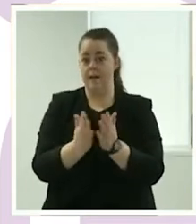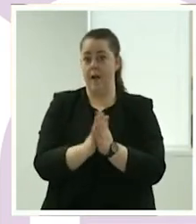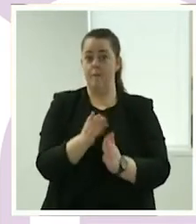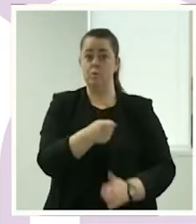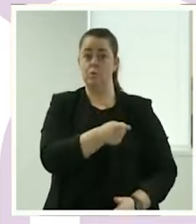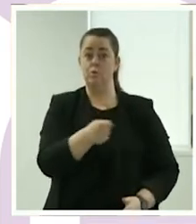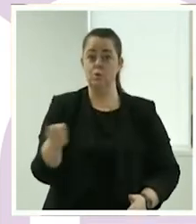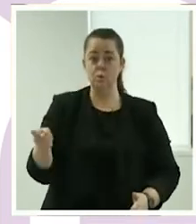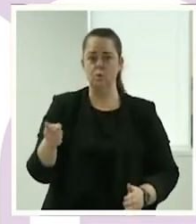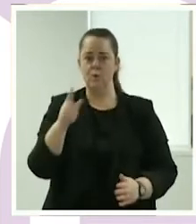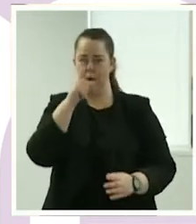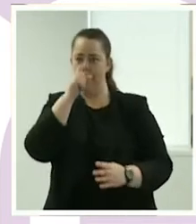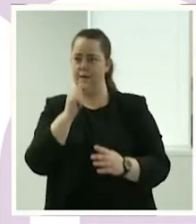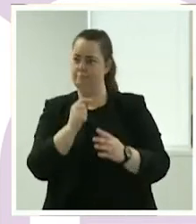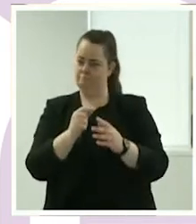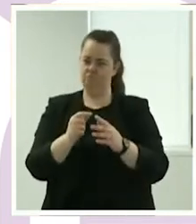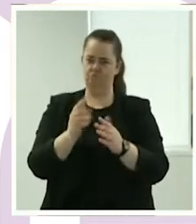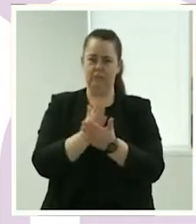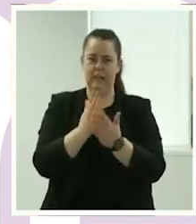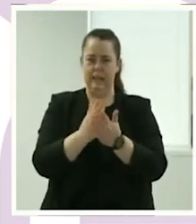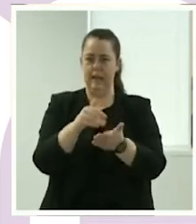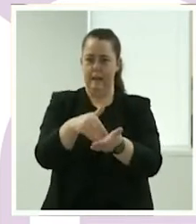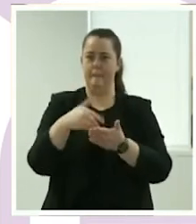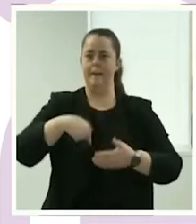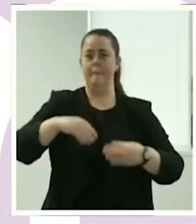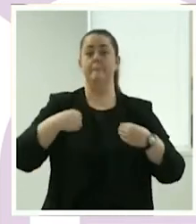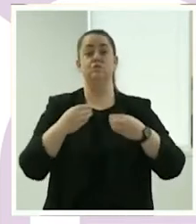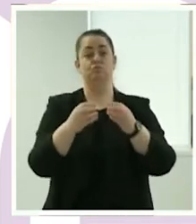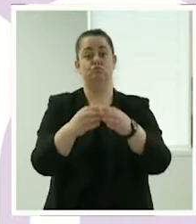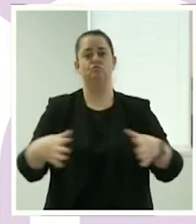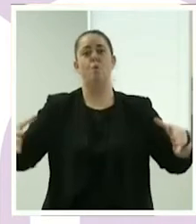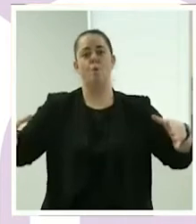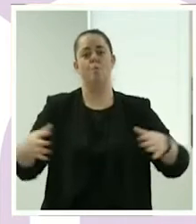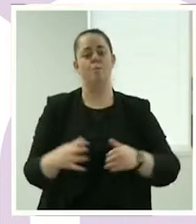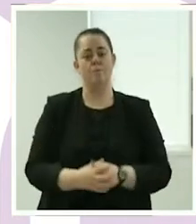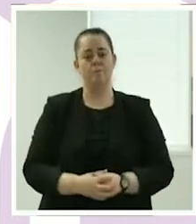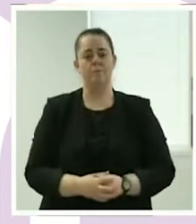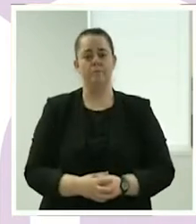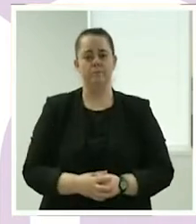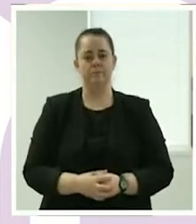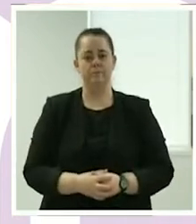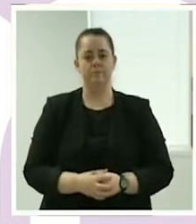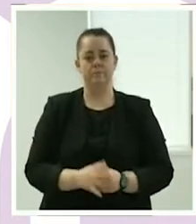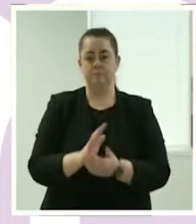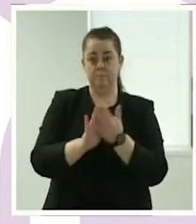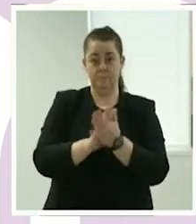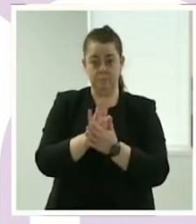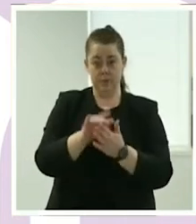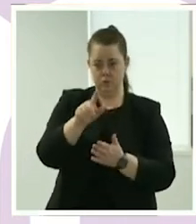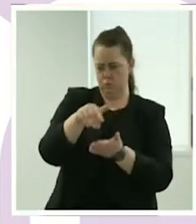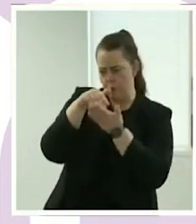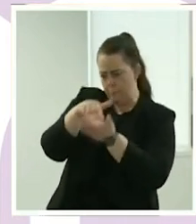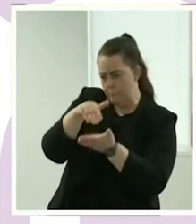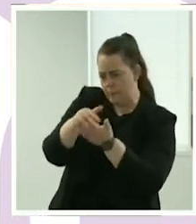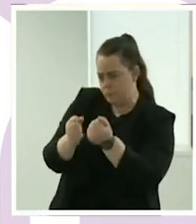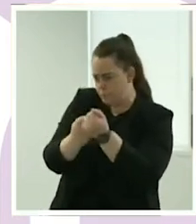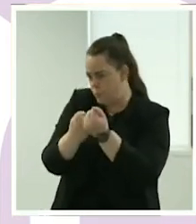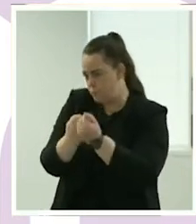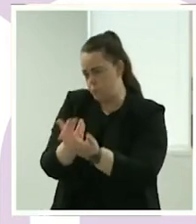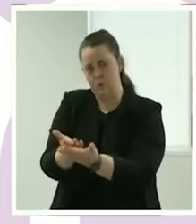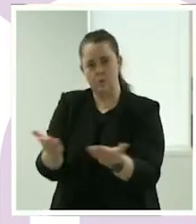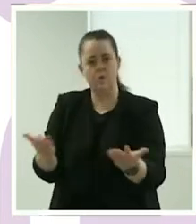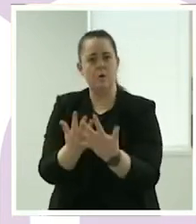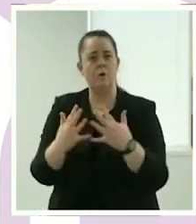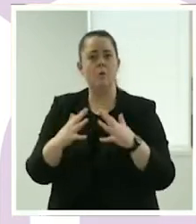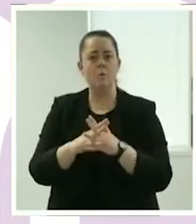business and sole traders in the care and support sector and responding to your clients' needs who critically depend on you for the